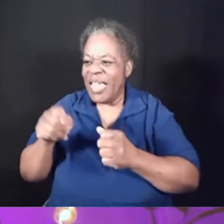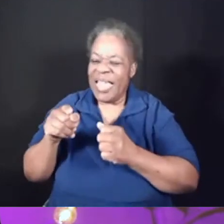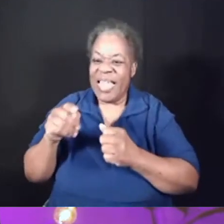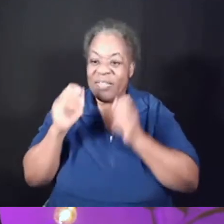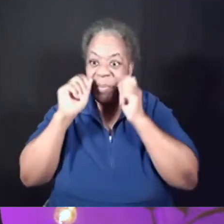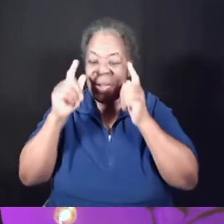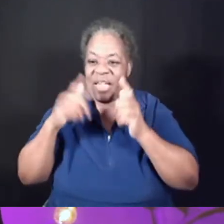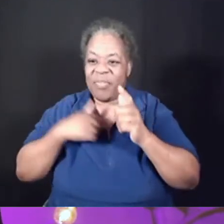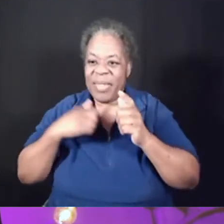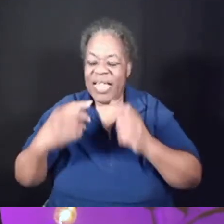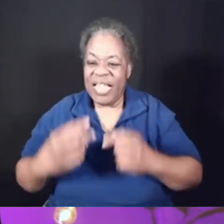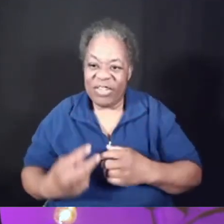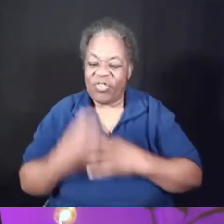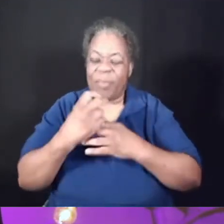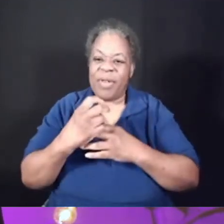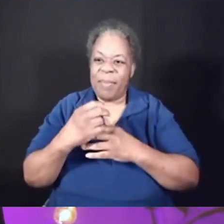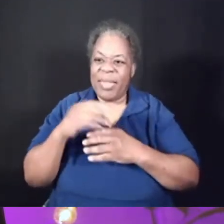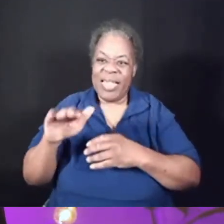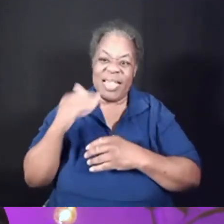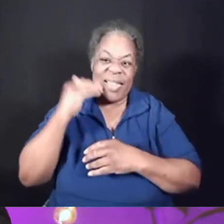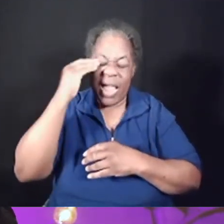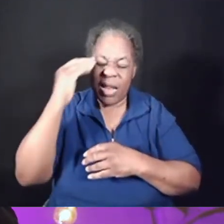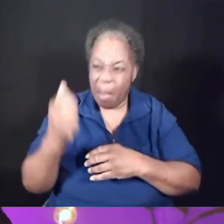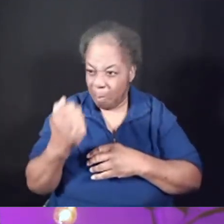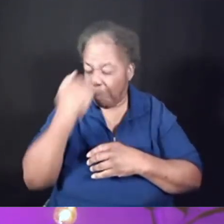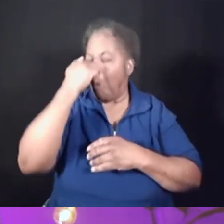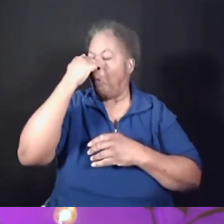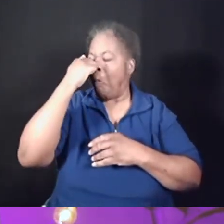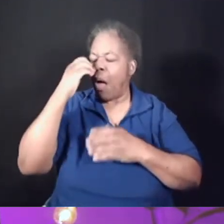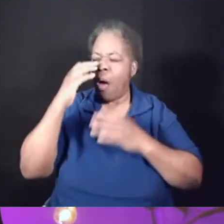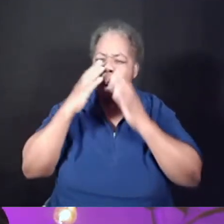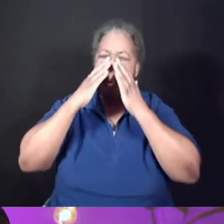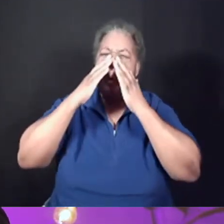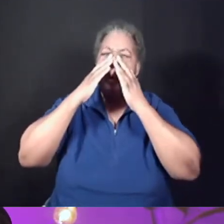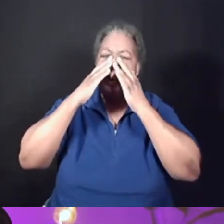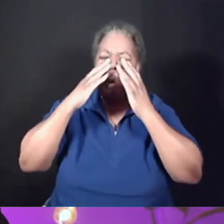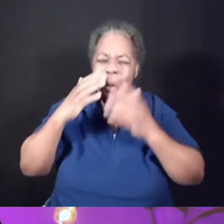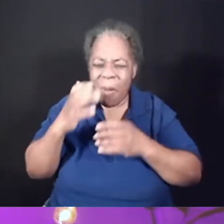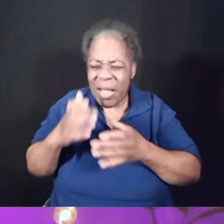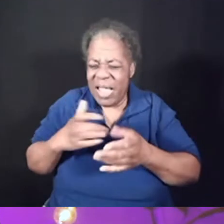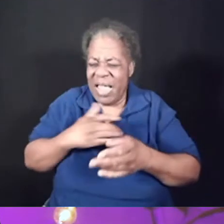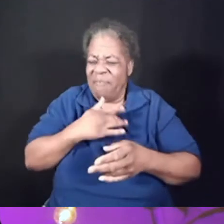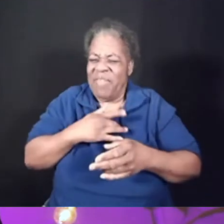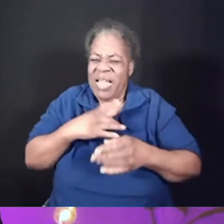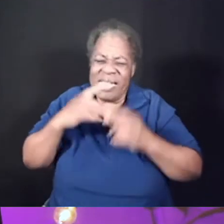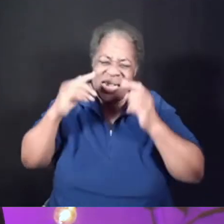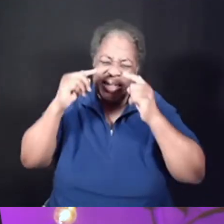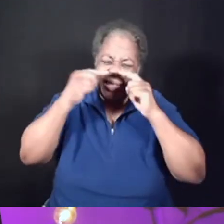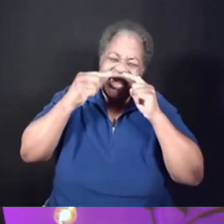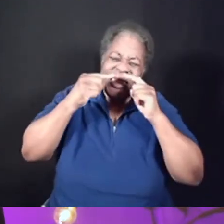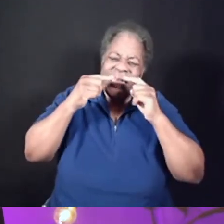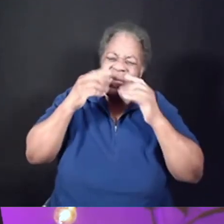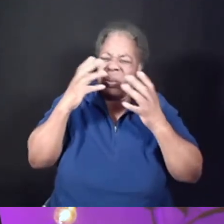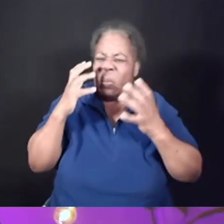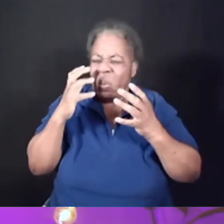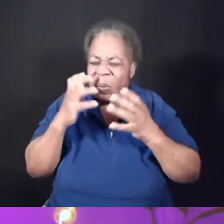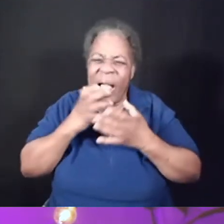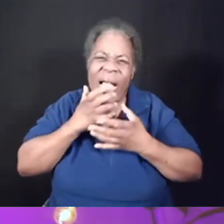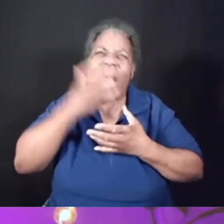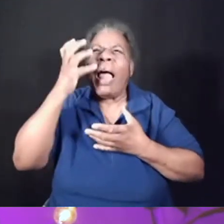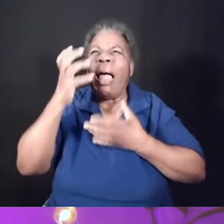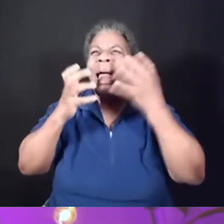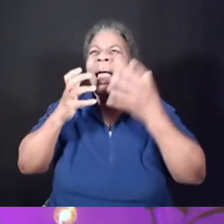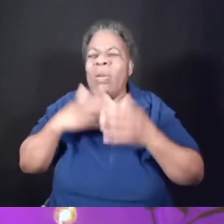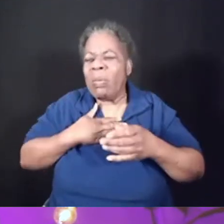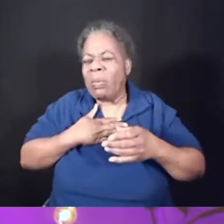smashing his head into my nose accidentally. I both felt and heard a little crack. I yelped in pain, I fell to the